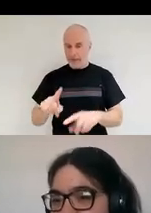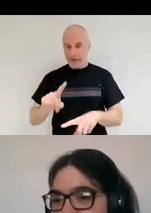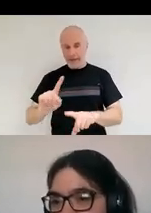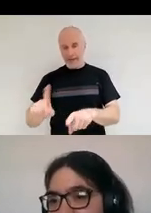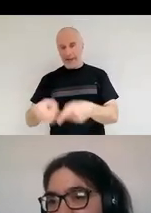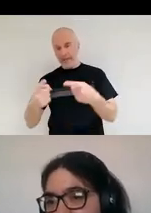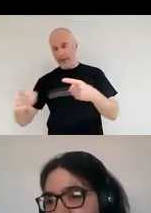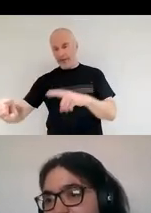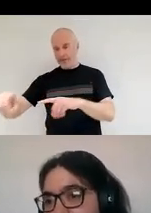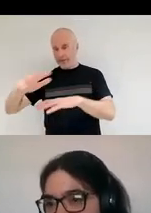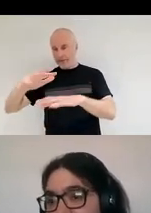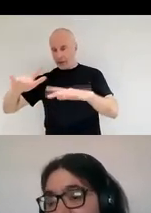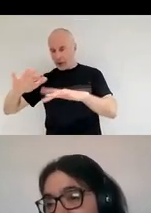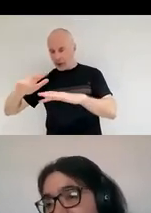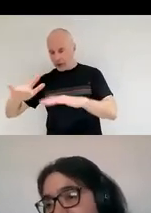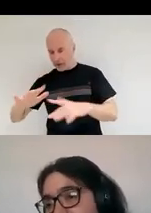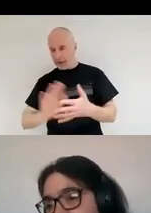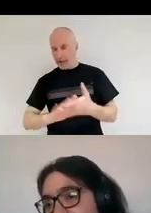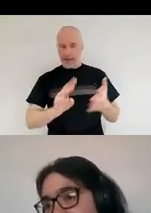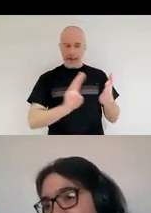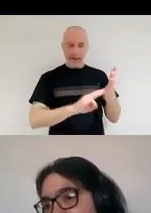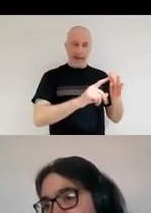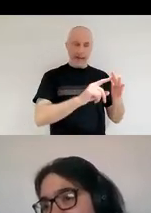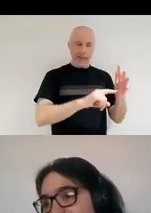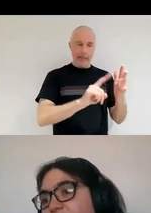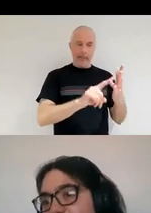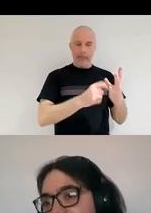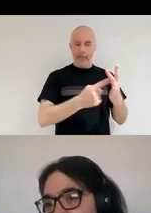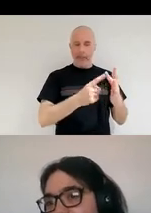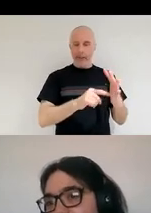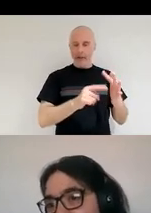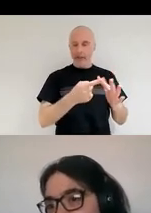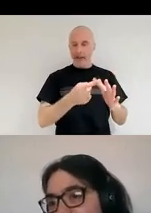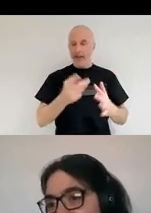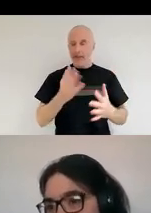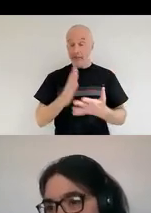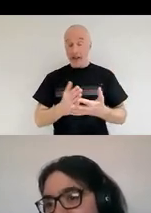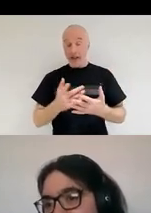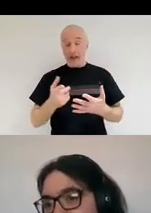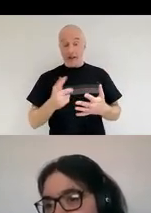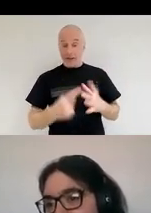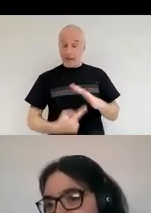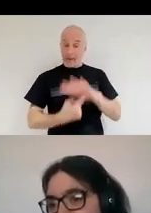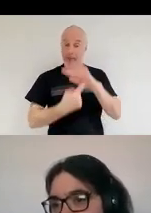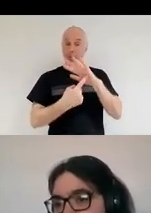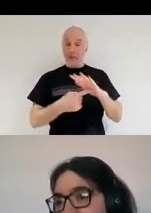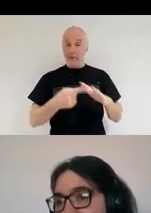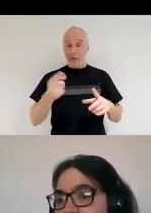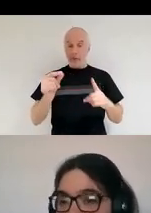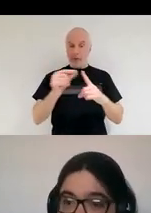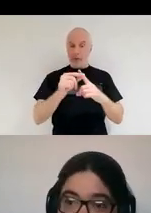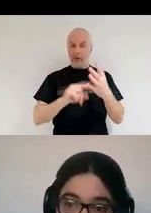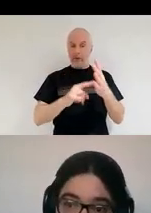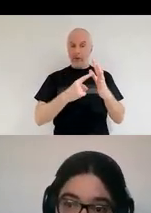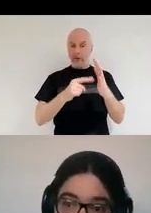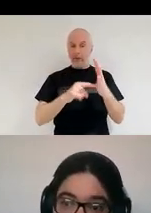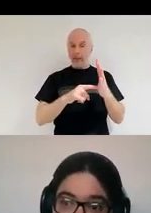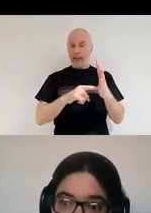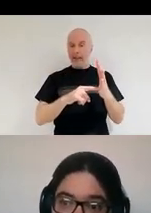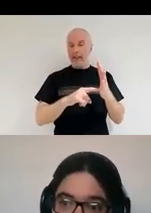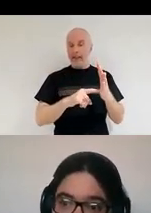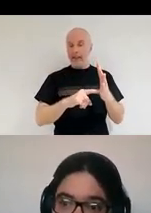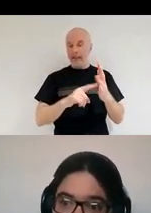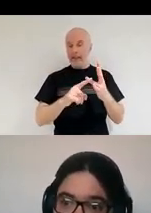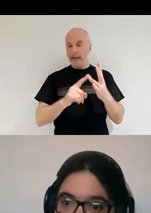meteorites and things like that so that you can study, especially for planetology. think it's very, as I was saying before, it's very important to, to